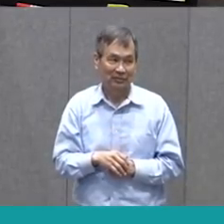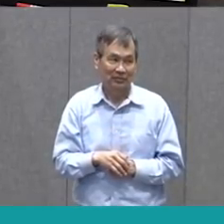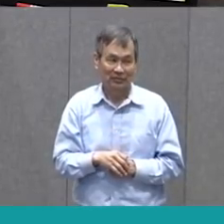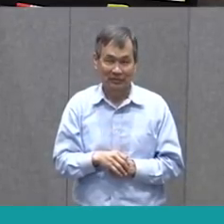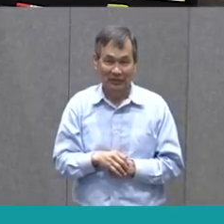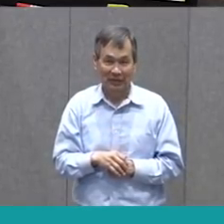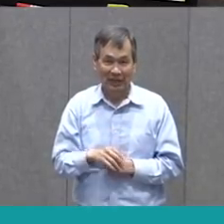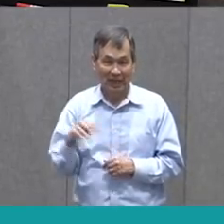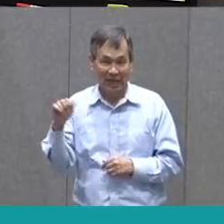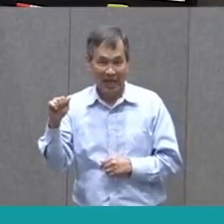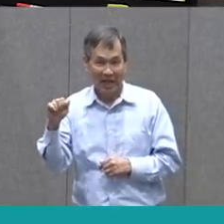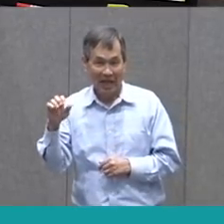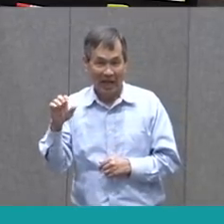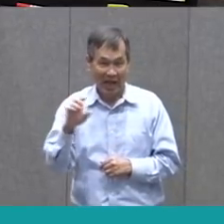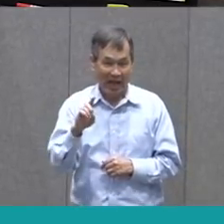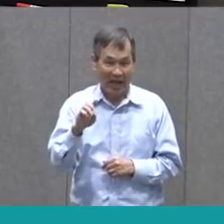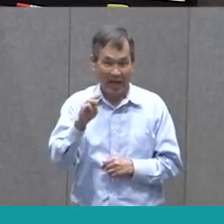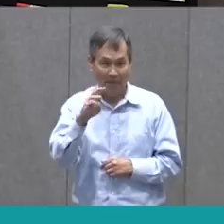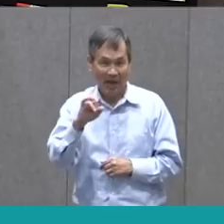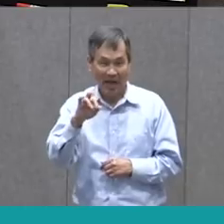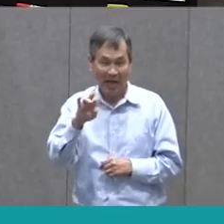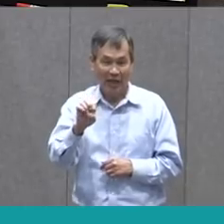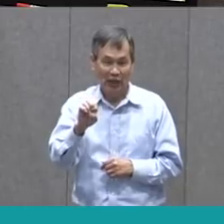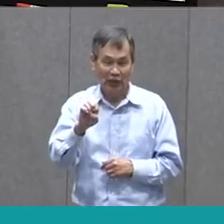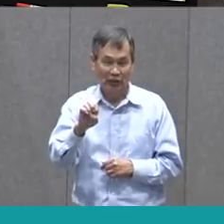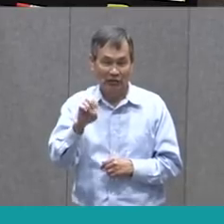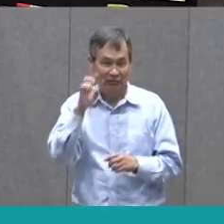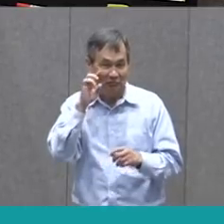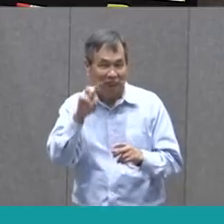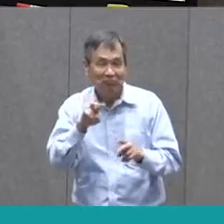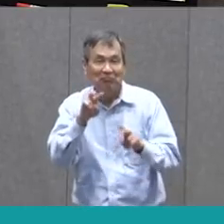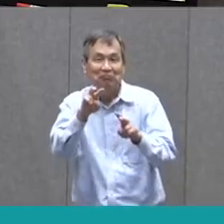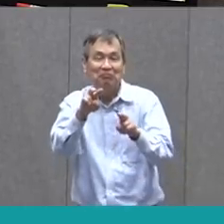Did you get it? Admire. I see ad.